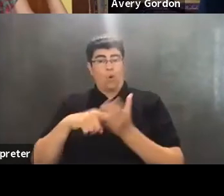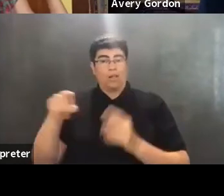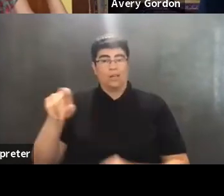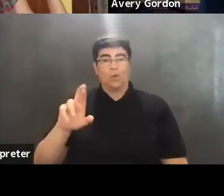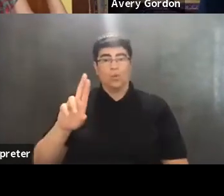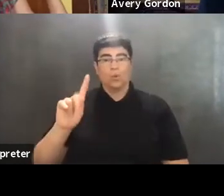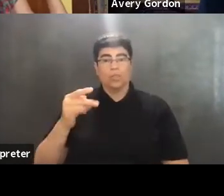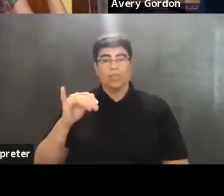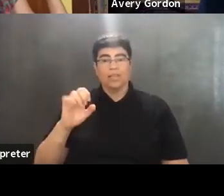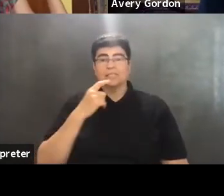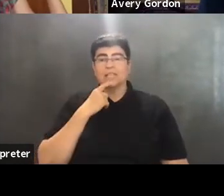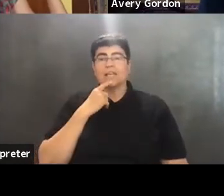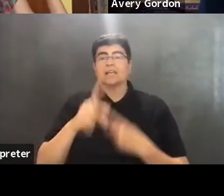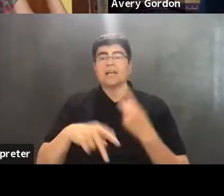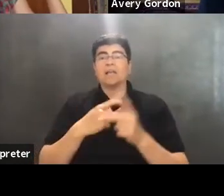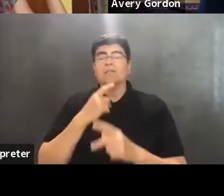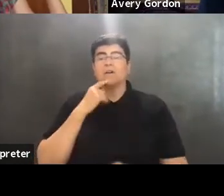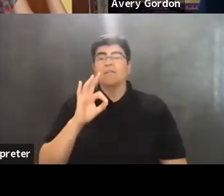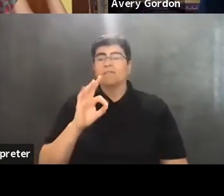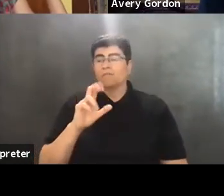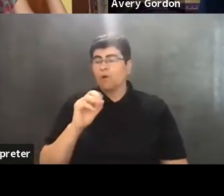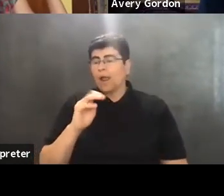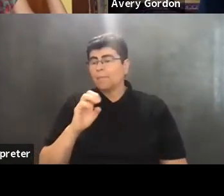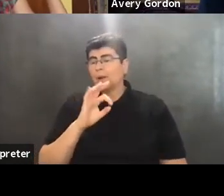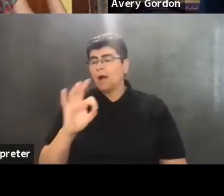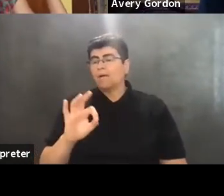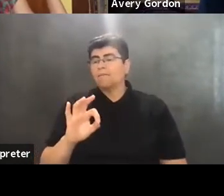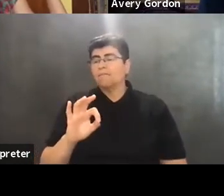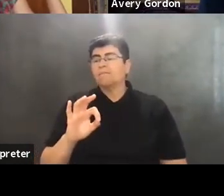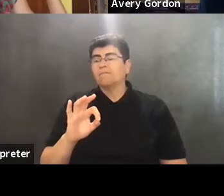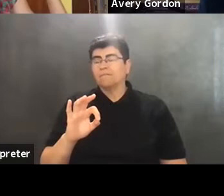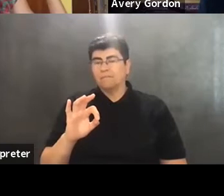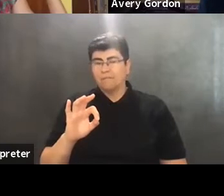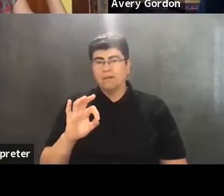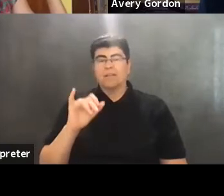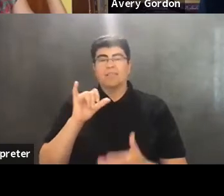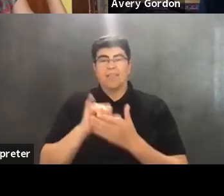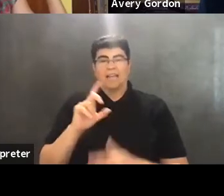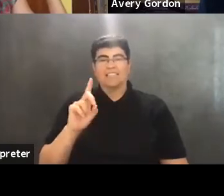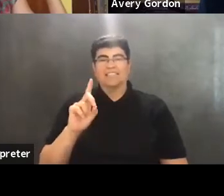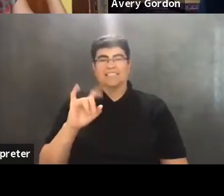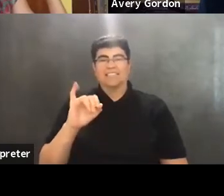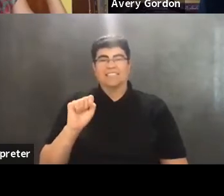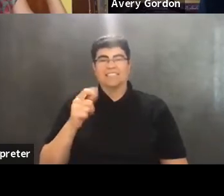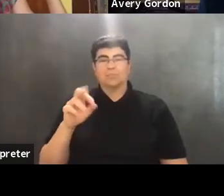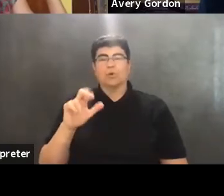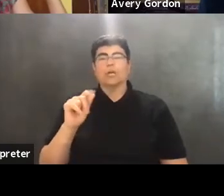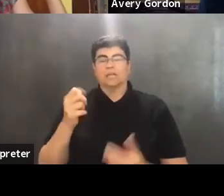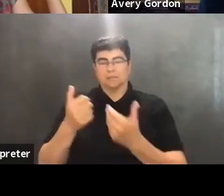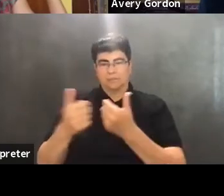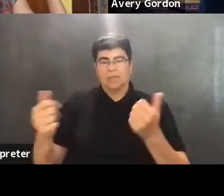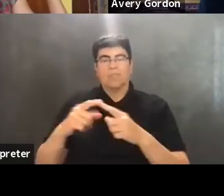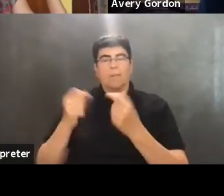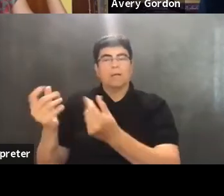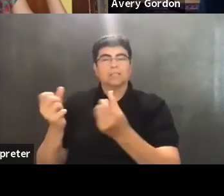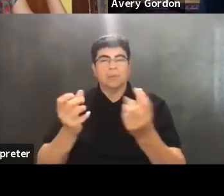before as a kind of frame of articulating the disparate, the multiple. But I